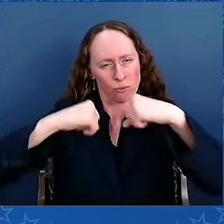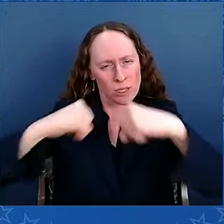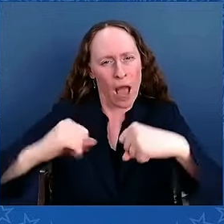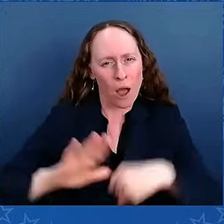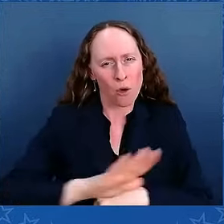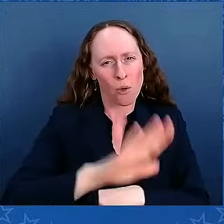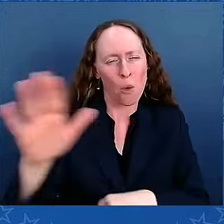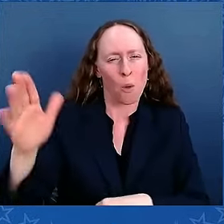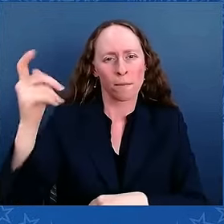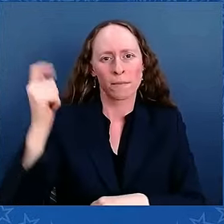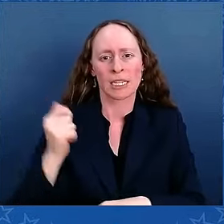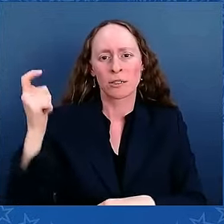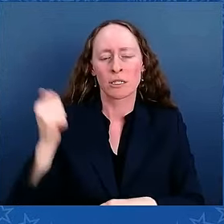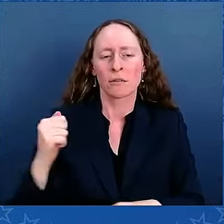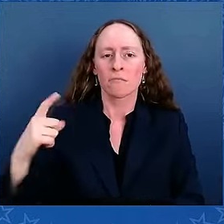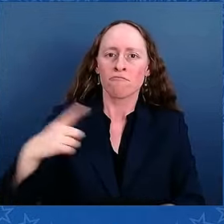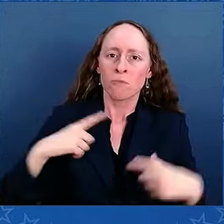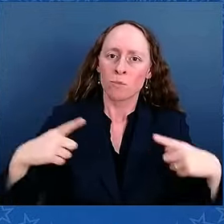corporations.